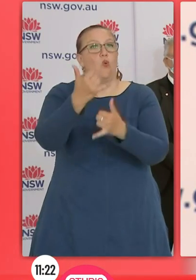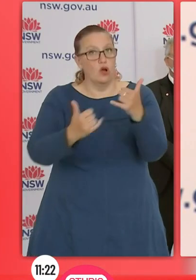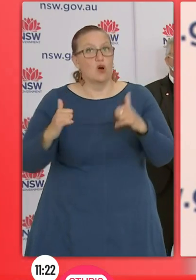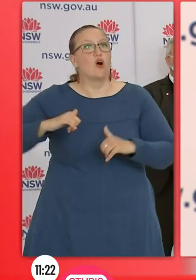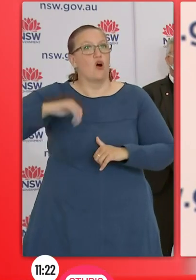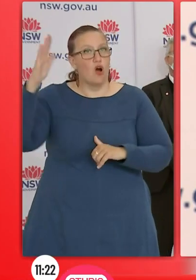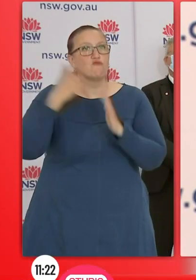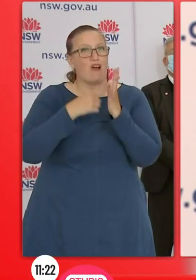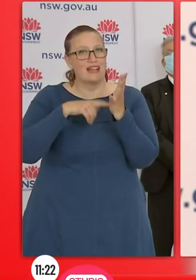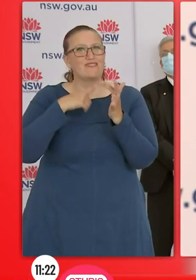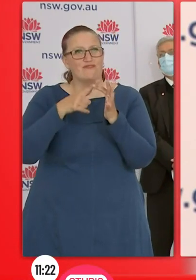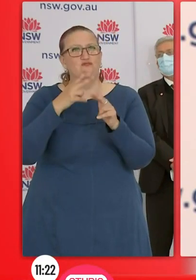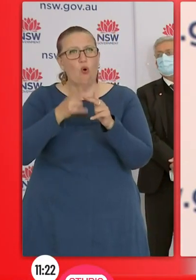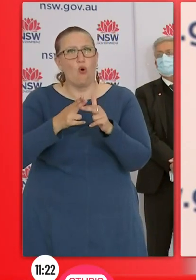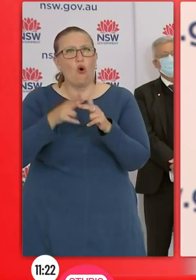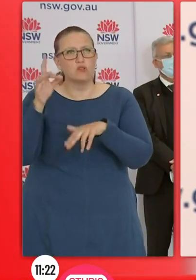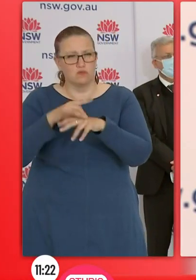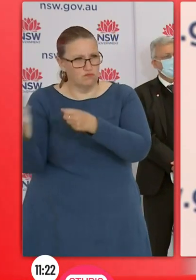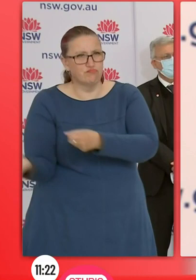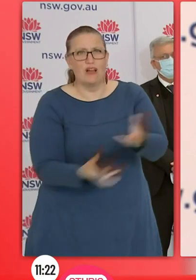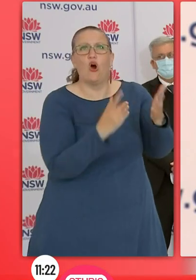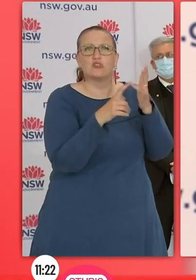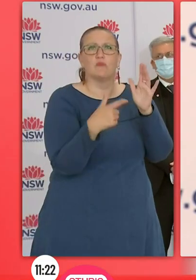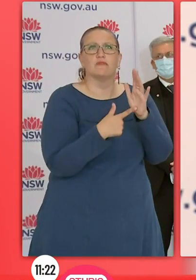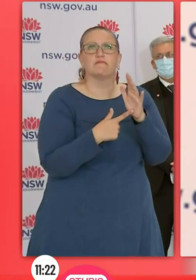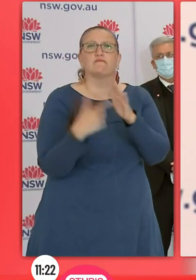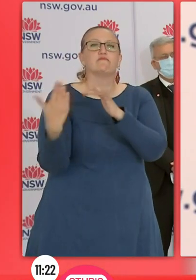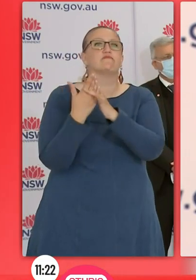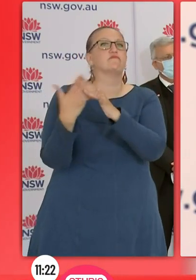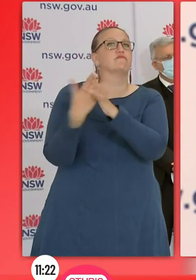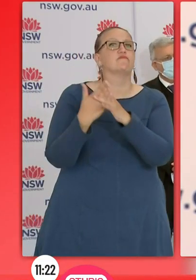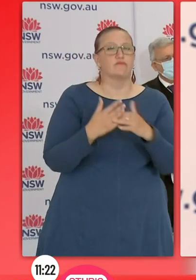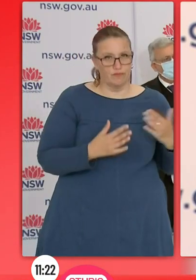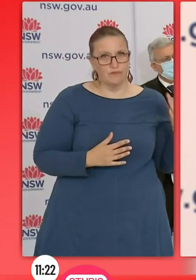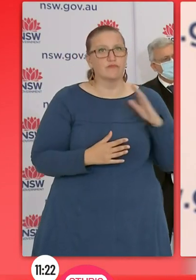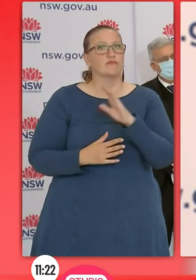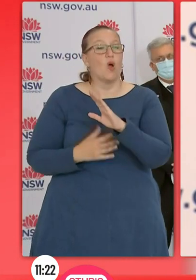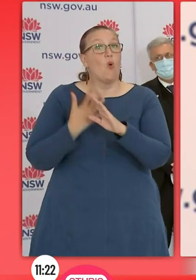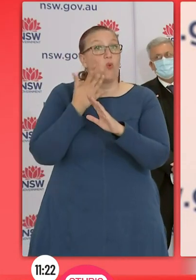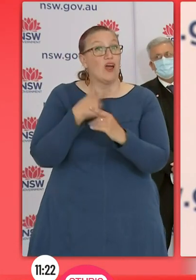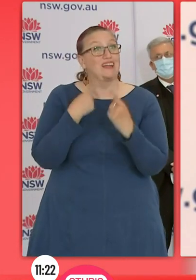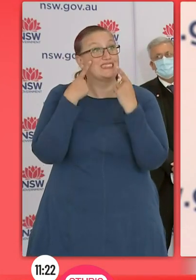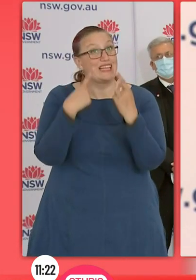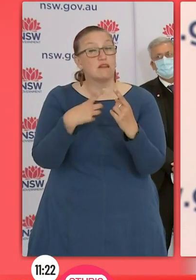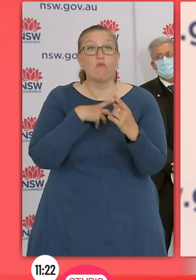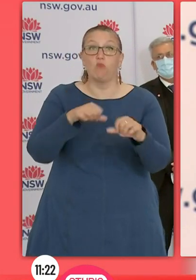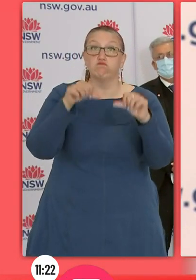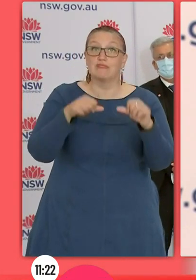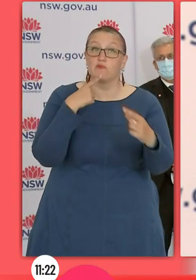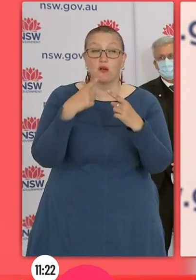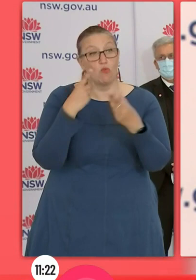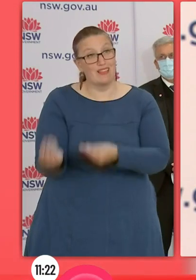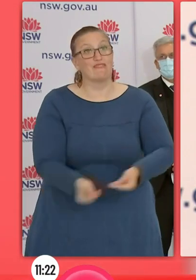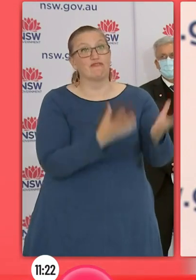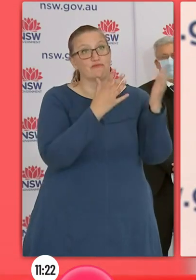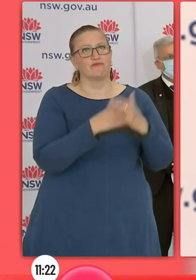some stage in October. As soon as we see anything more certain than that, of course, we'll provide